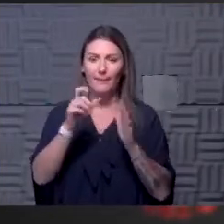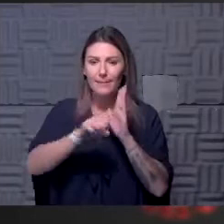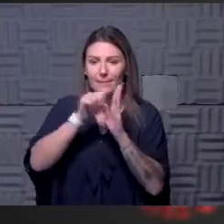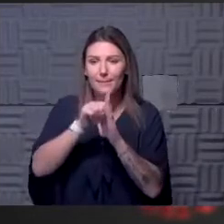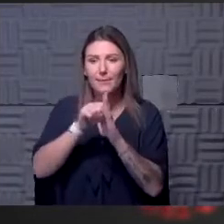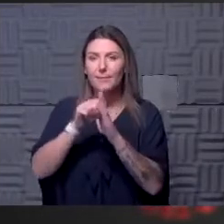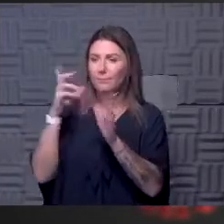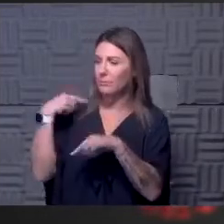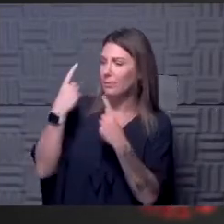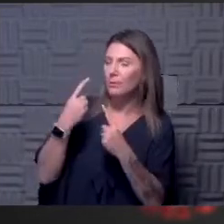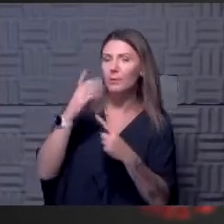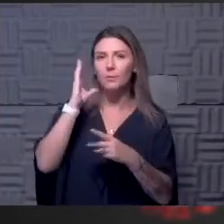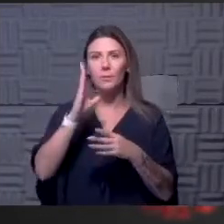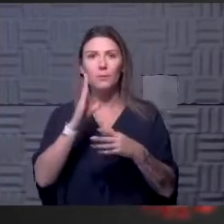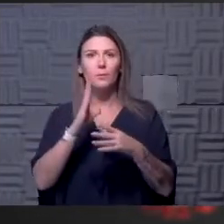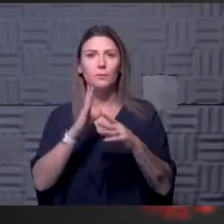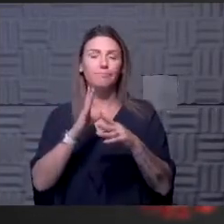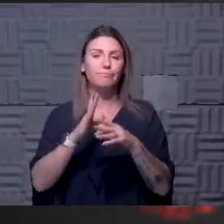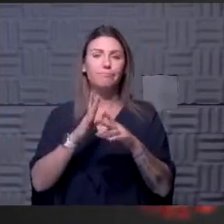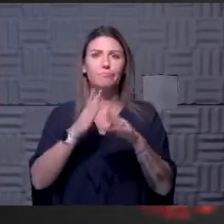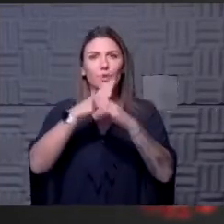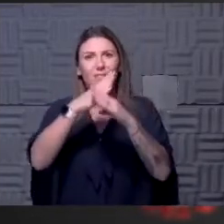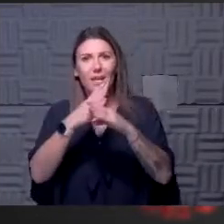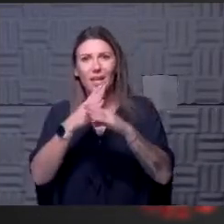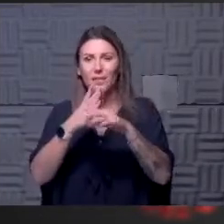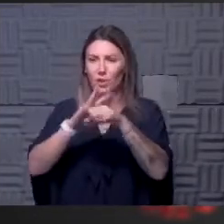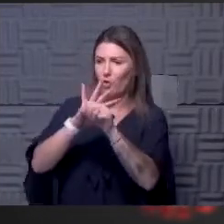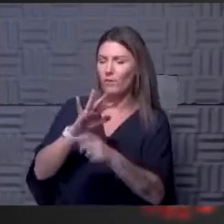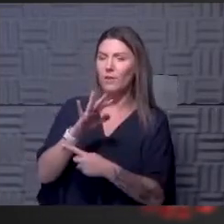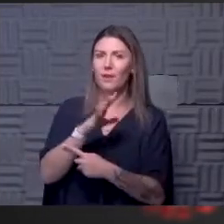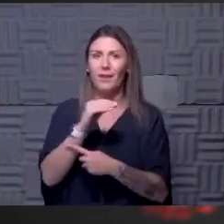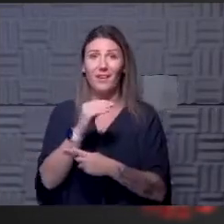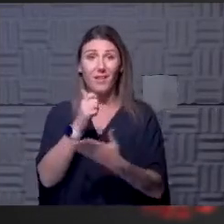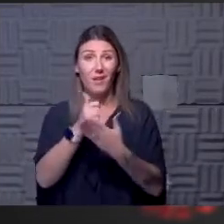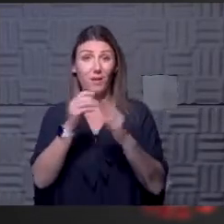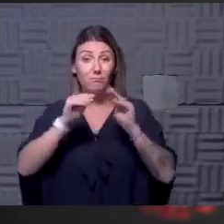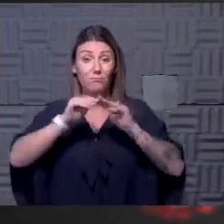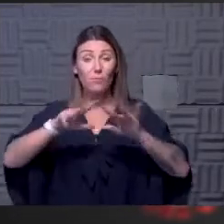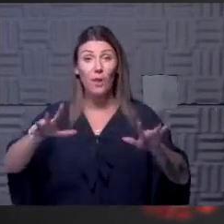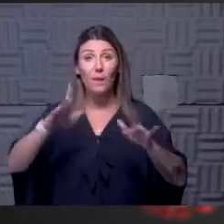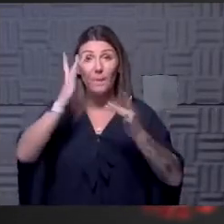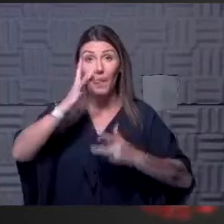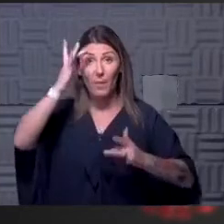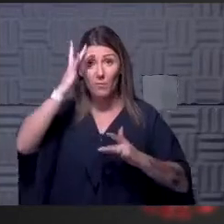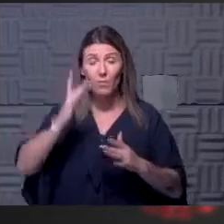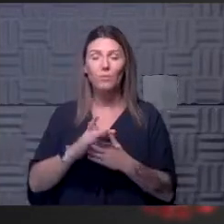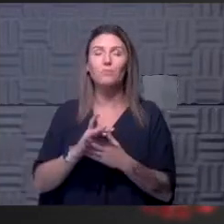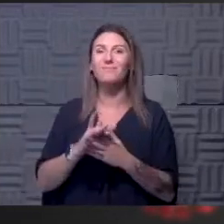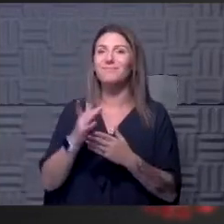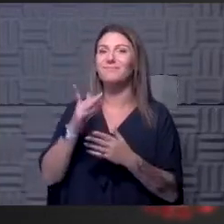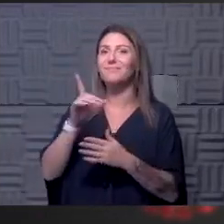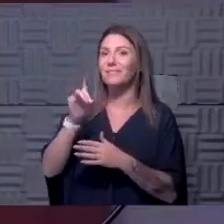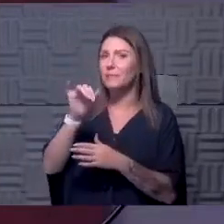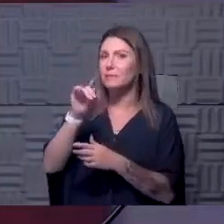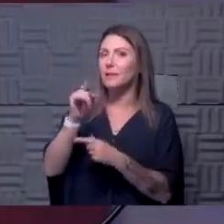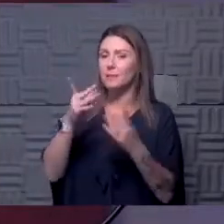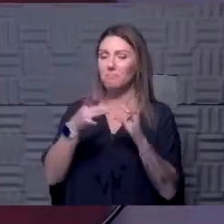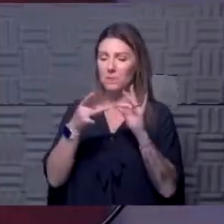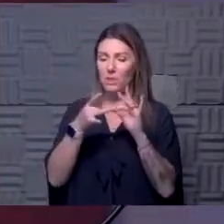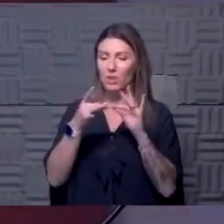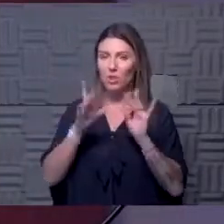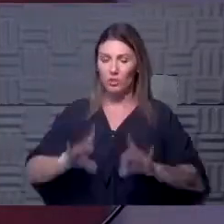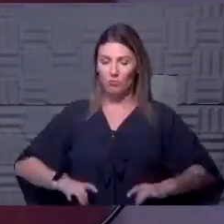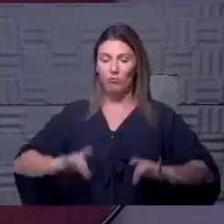protect from COVID. Is that going to help with the spread of flu? Dr. think we all believe the answer is yes. Dana already mentioned the Australian flu season,